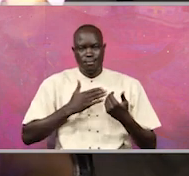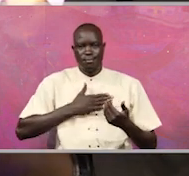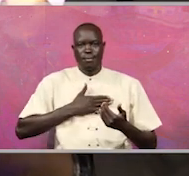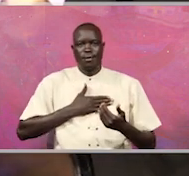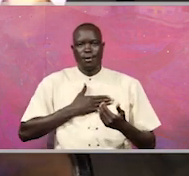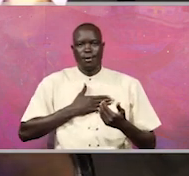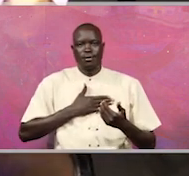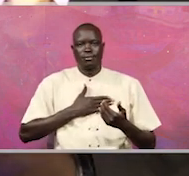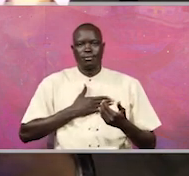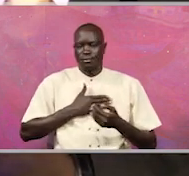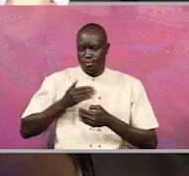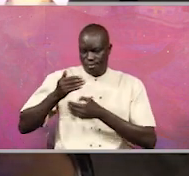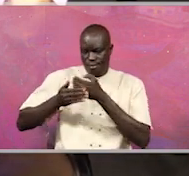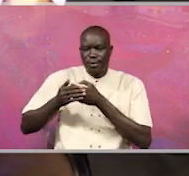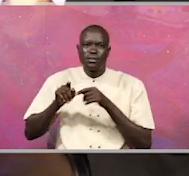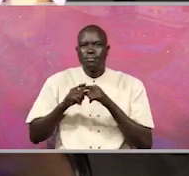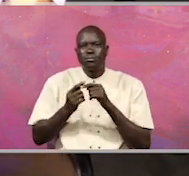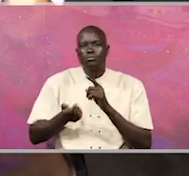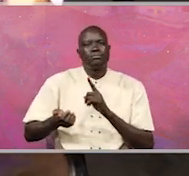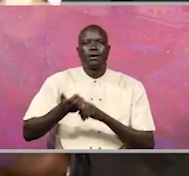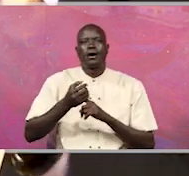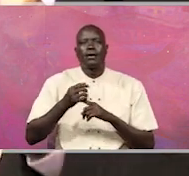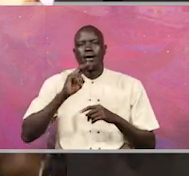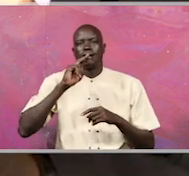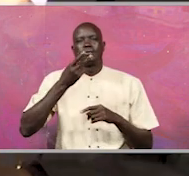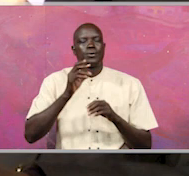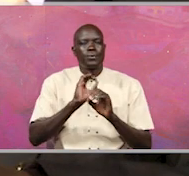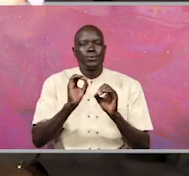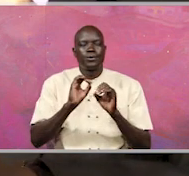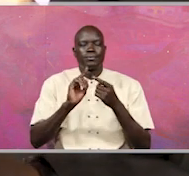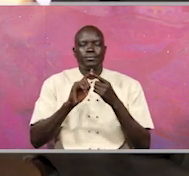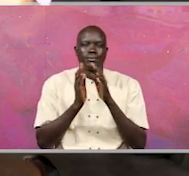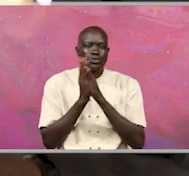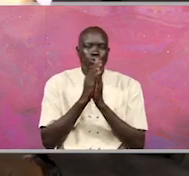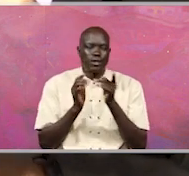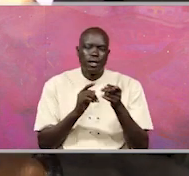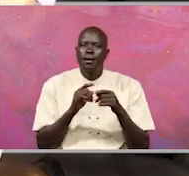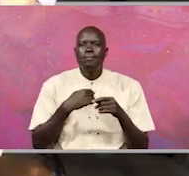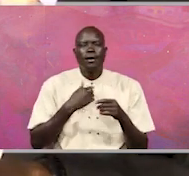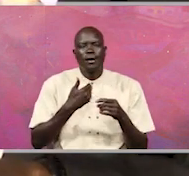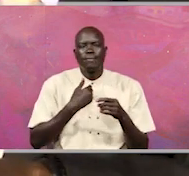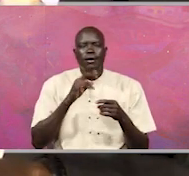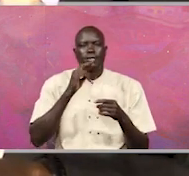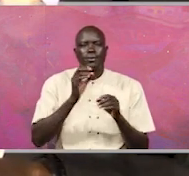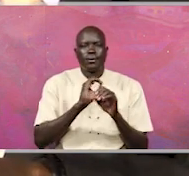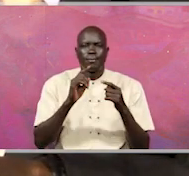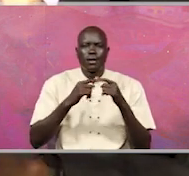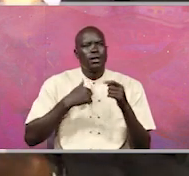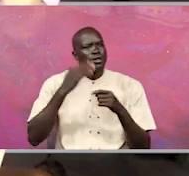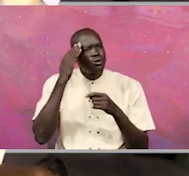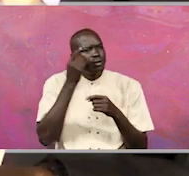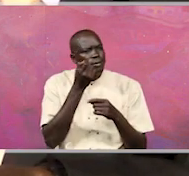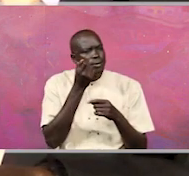immediate response the story. But what I know is, when that case came,